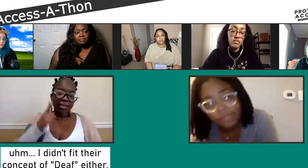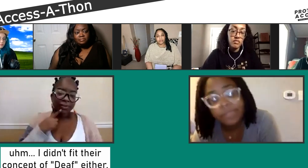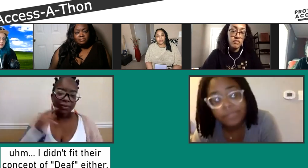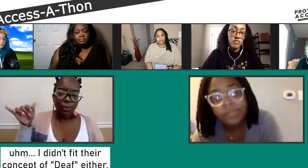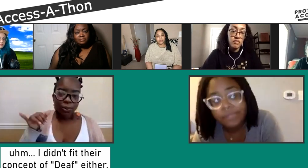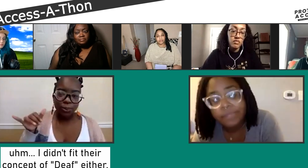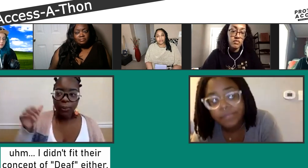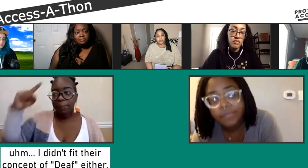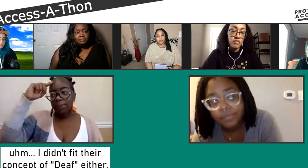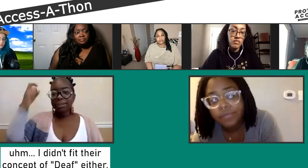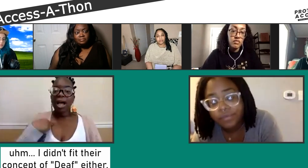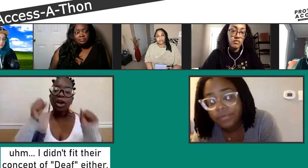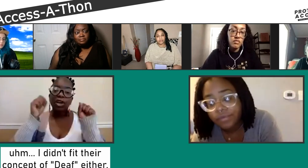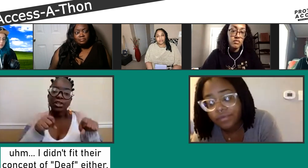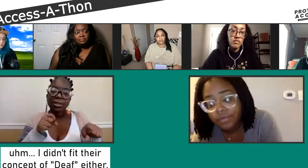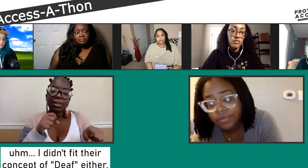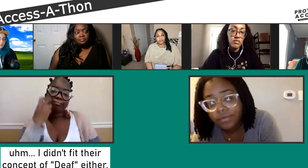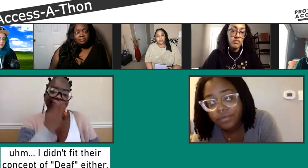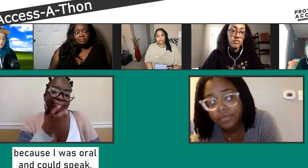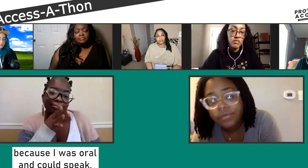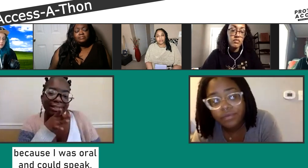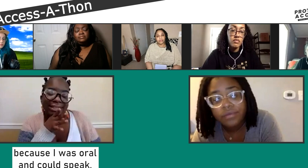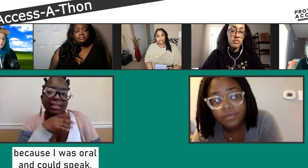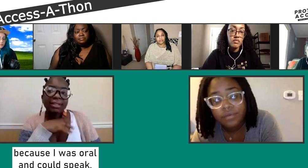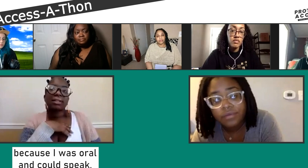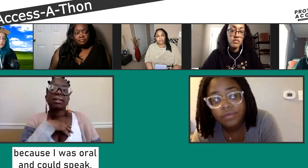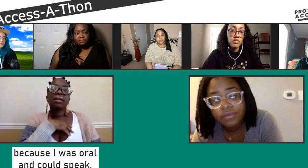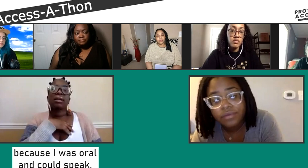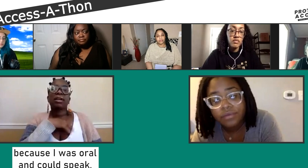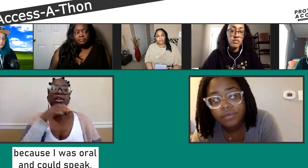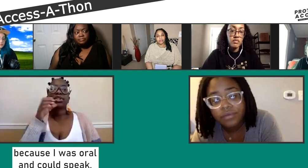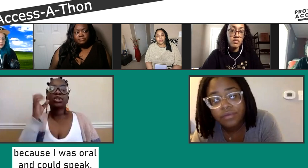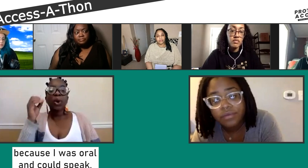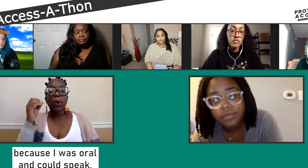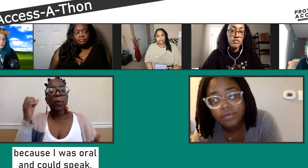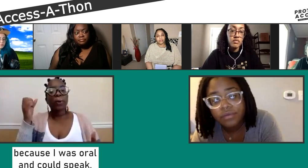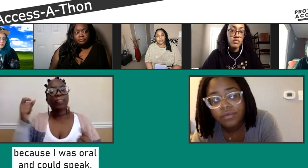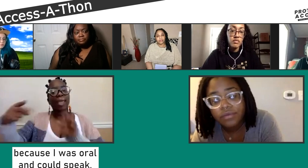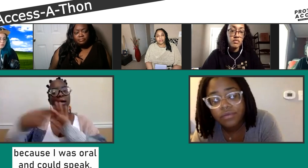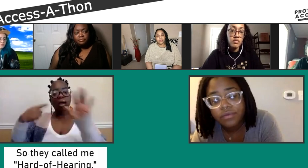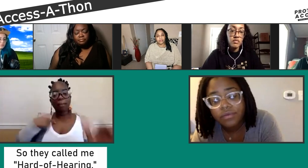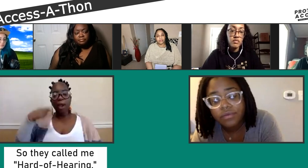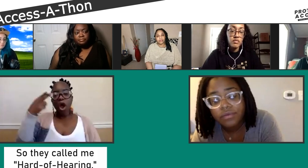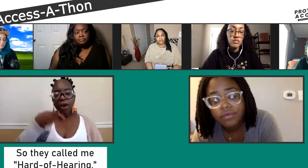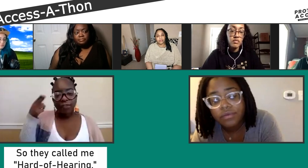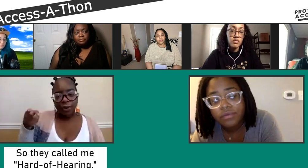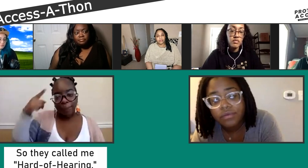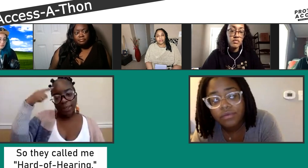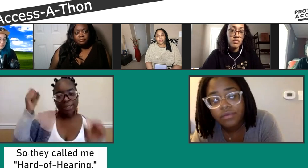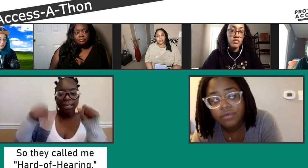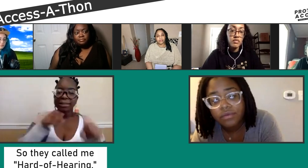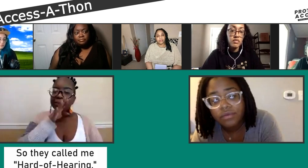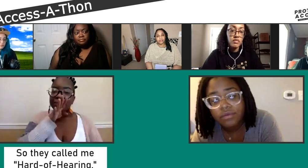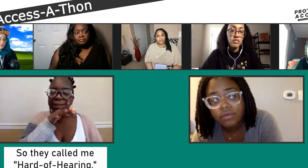So that high school, I didn't quite fit in, right? So I, again, had to be oral, had to